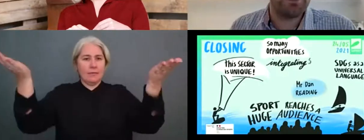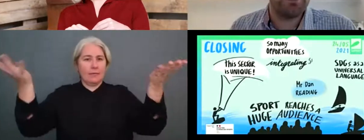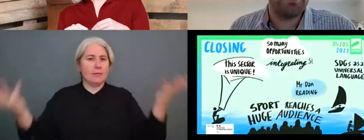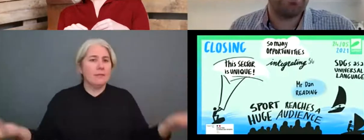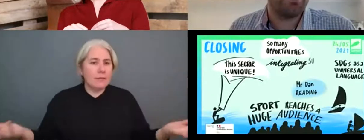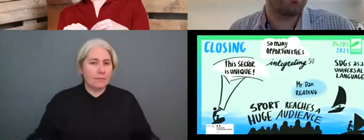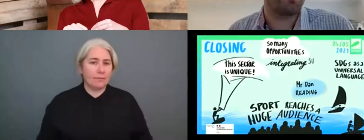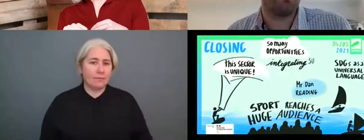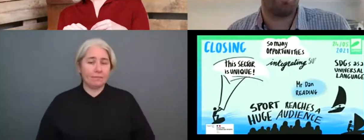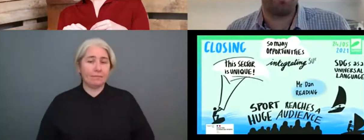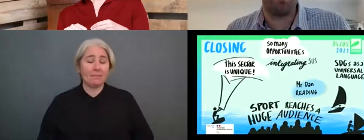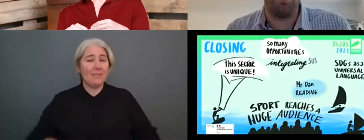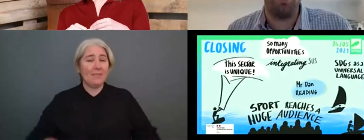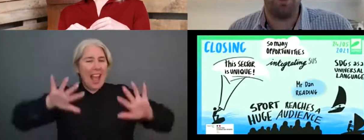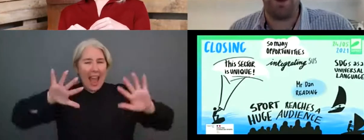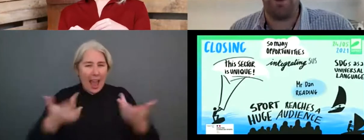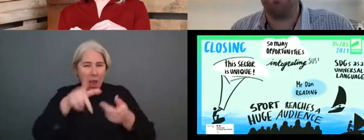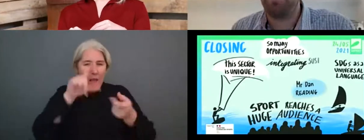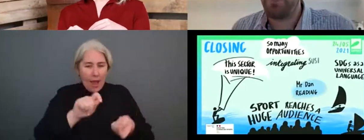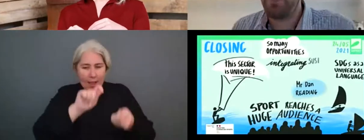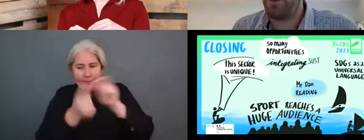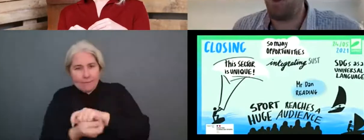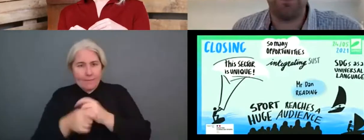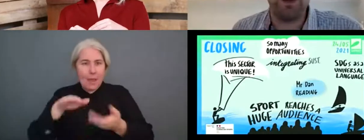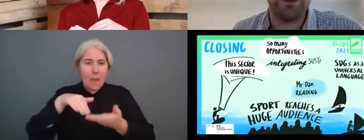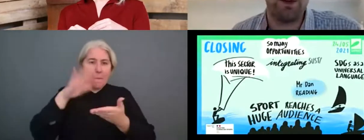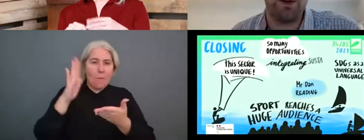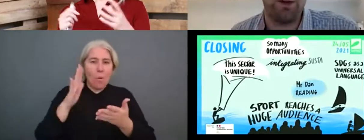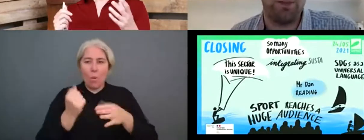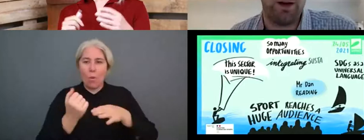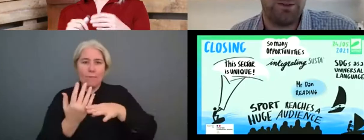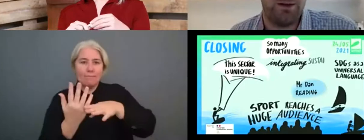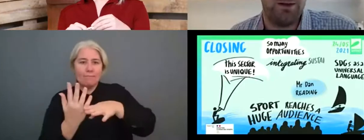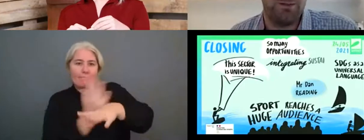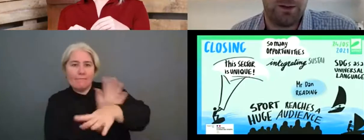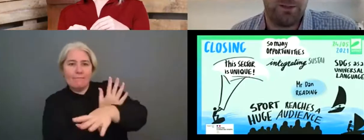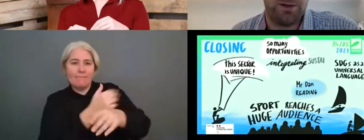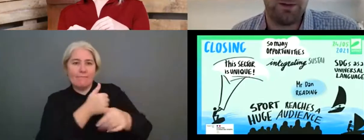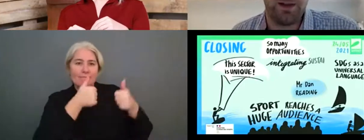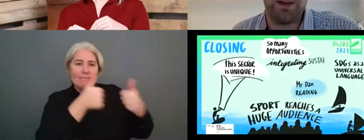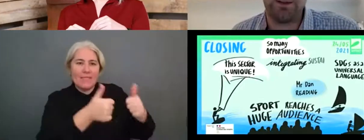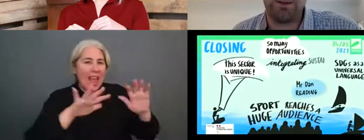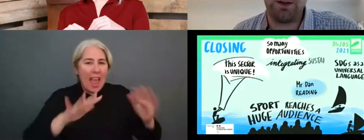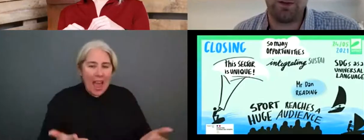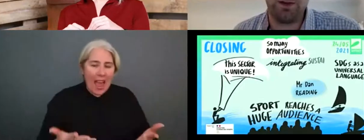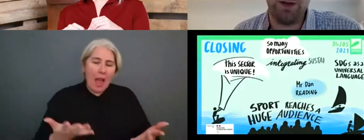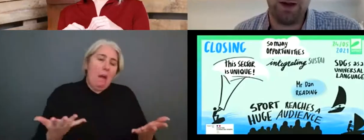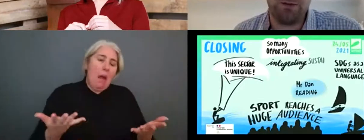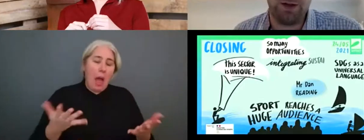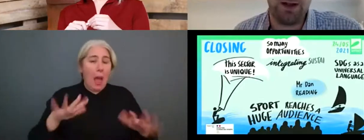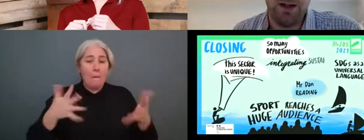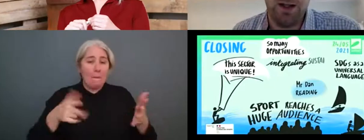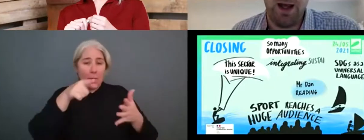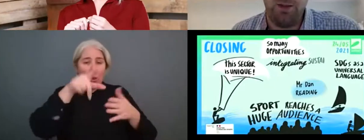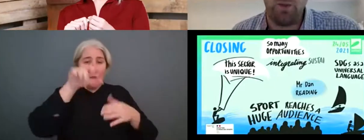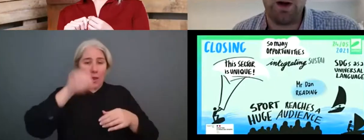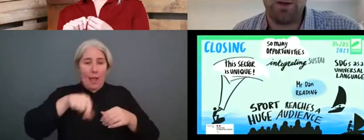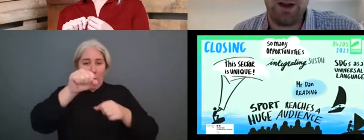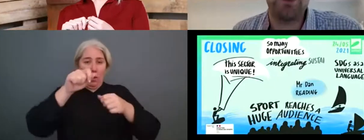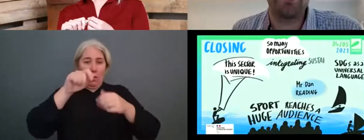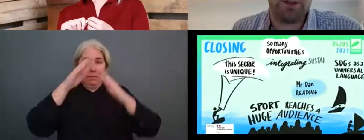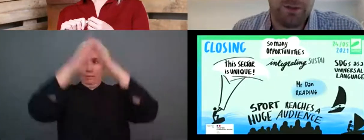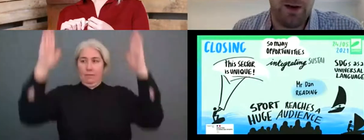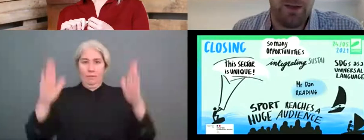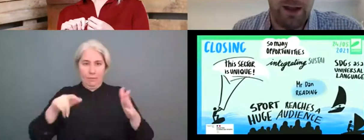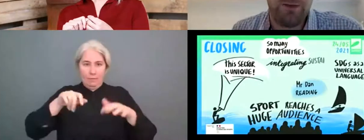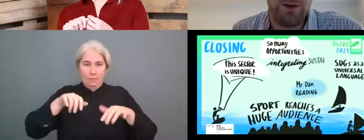be behind the scenes. Some of it might be more, um, uh, obvious to the participant participants, but that's something that we found really, um, worked